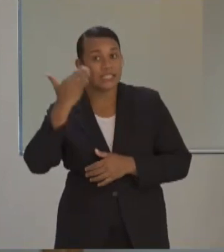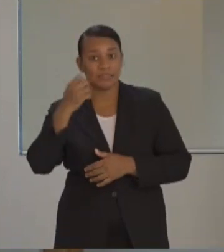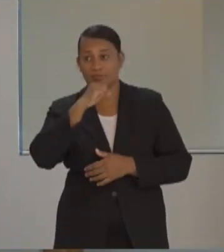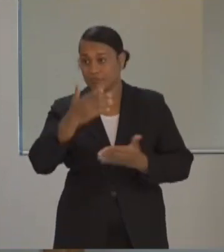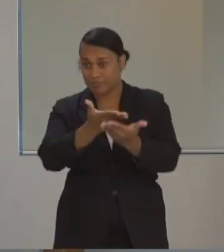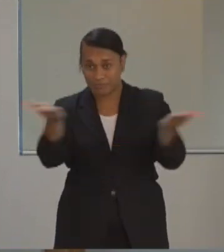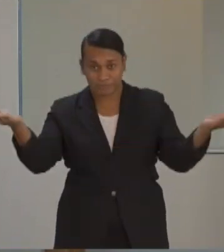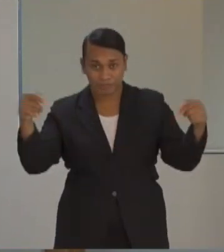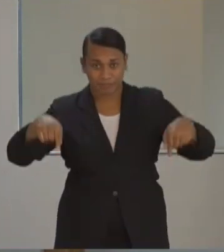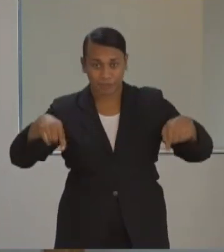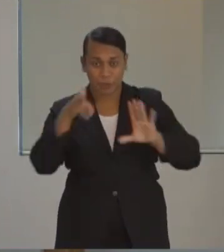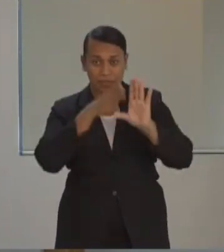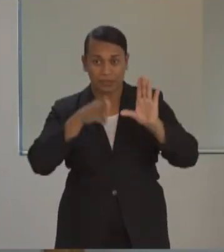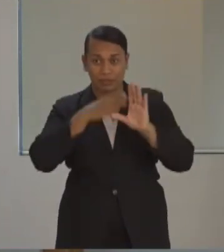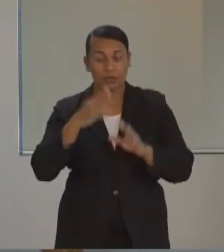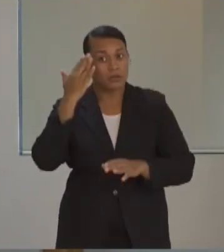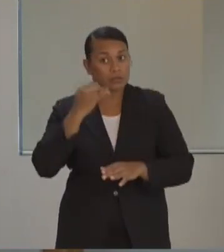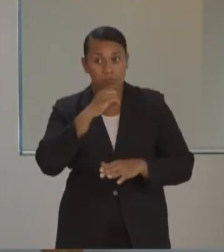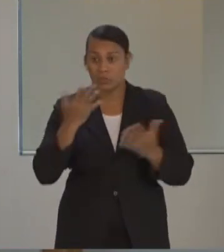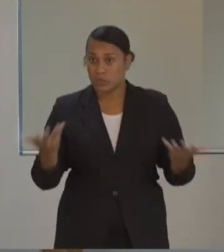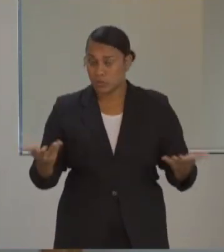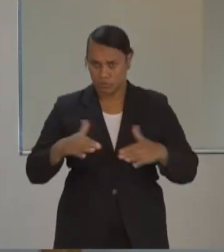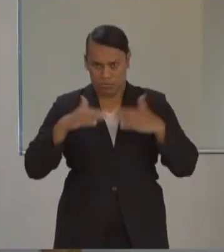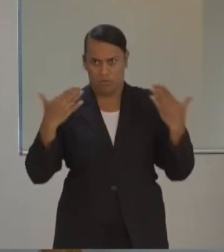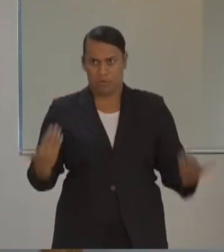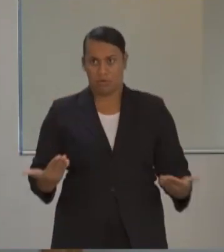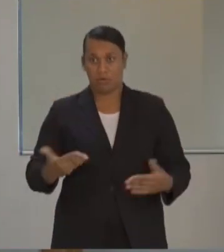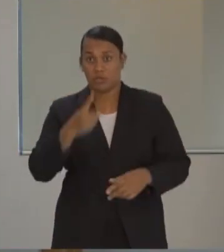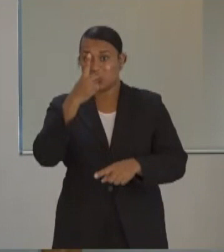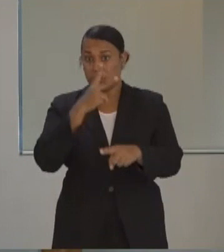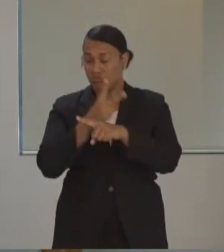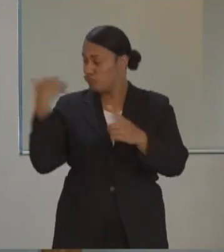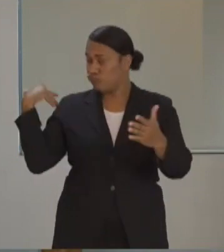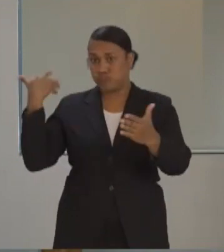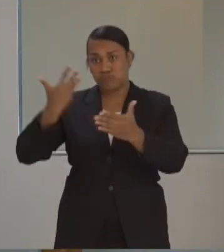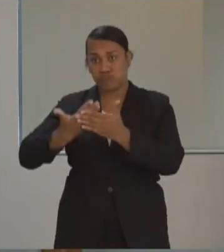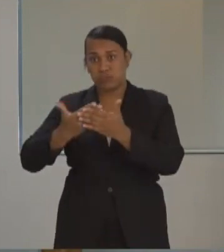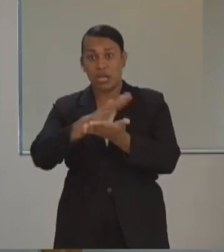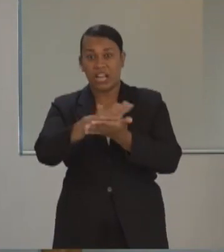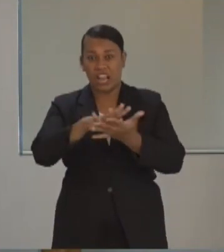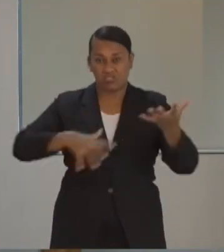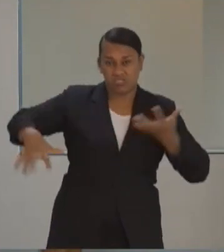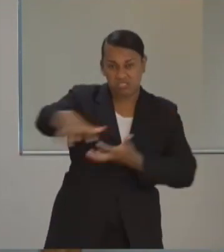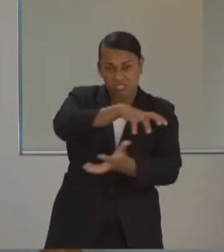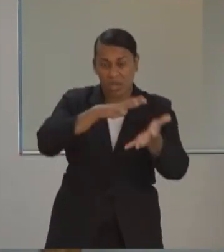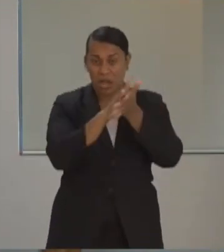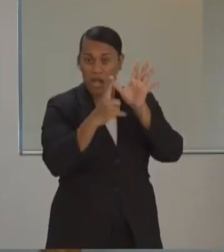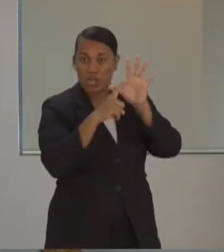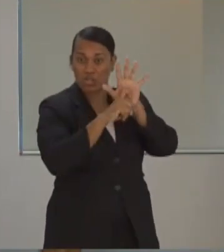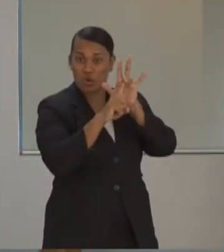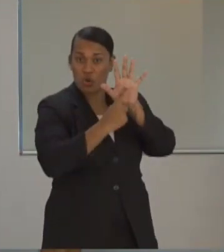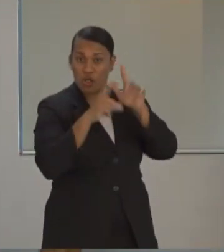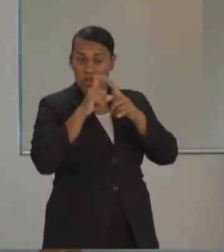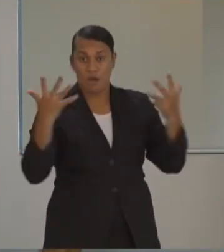Ladies and gentlemen, it's now been nearly two weeks since Cyclone Herald swept over Fiji. As